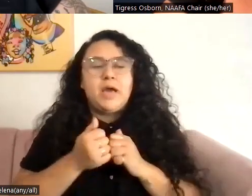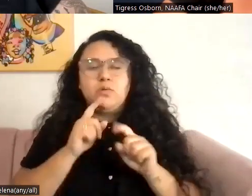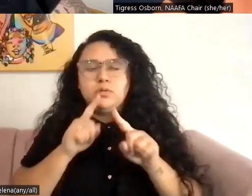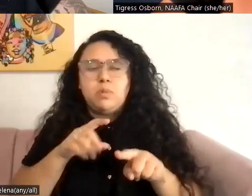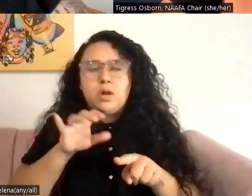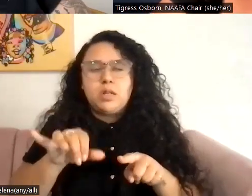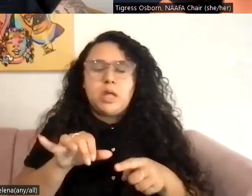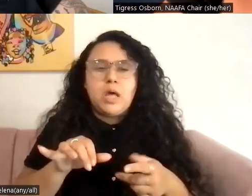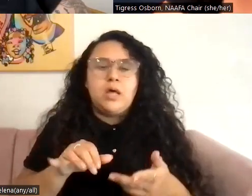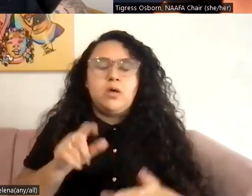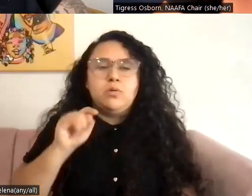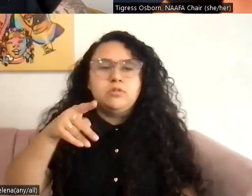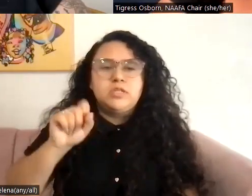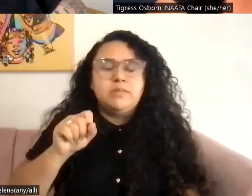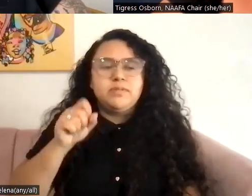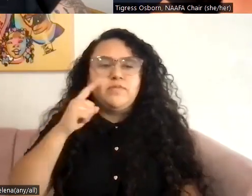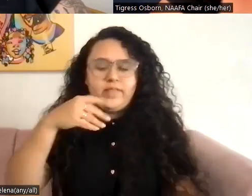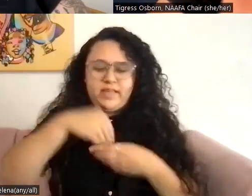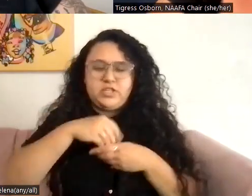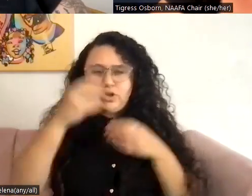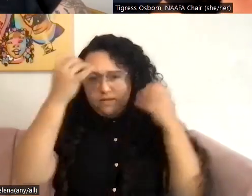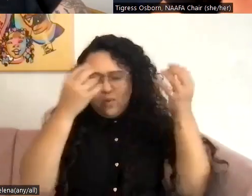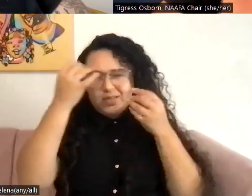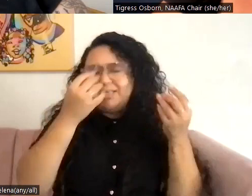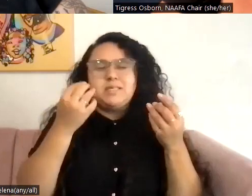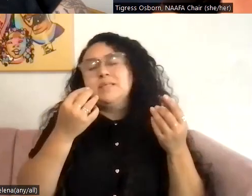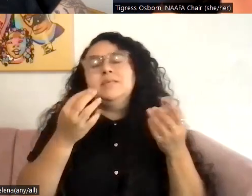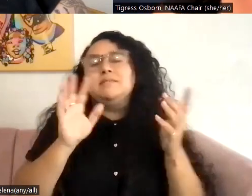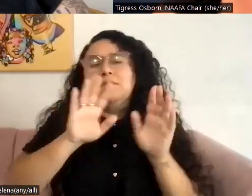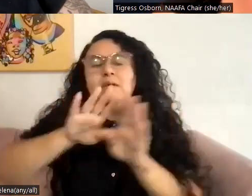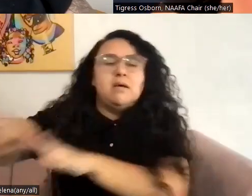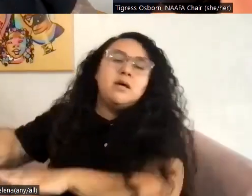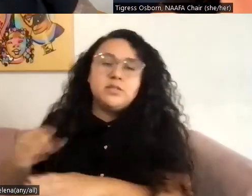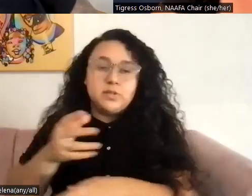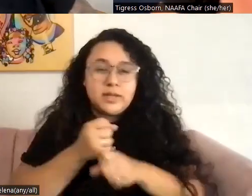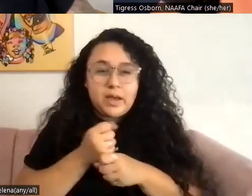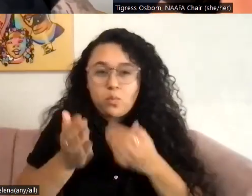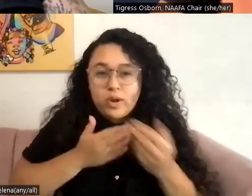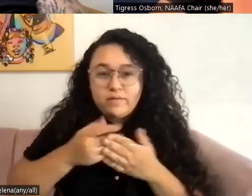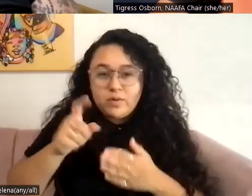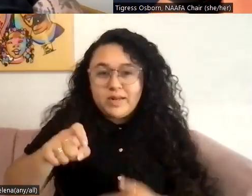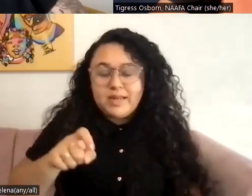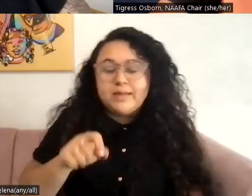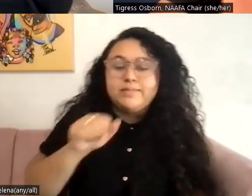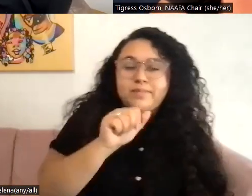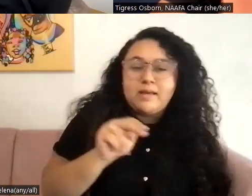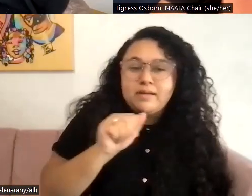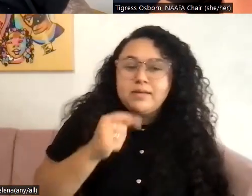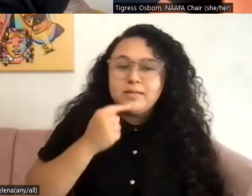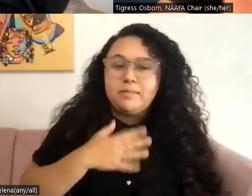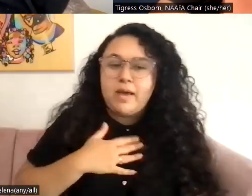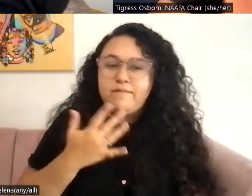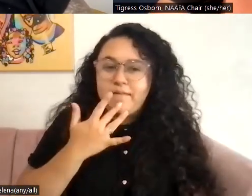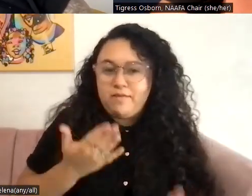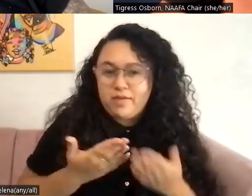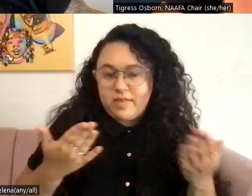just sort of like turning off those internal voices so you can just get the stuff you need? So my favorite thing when I, cause I get this